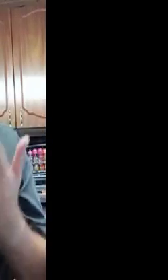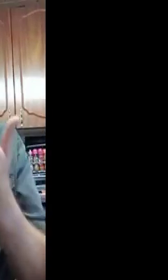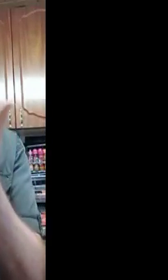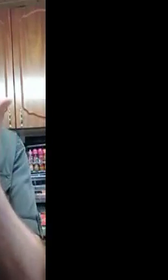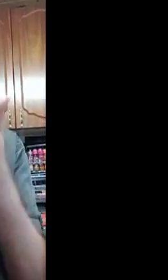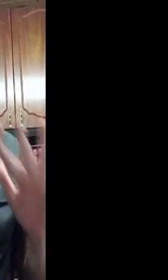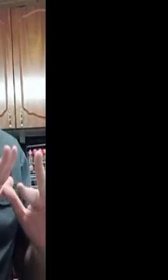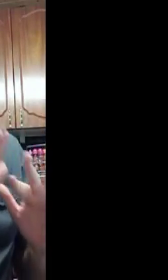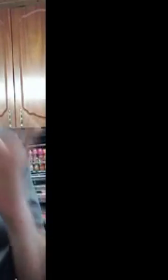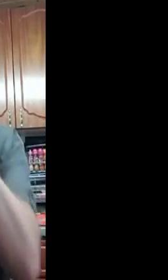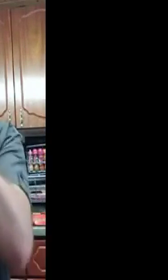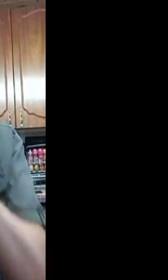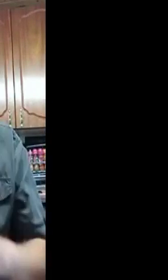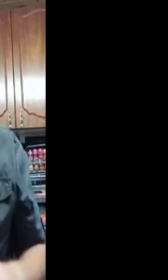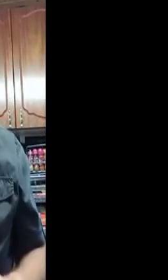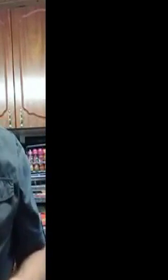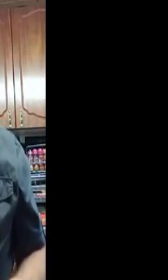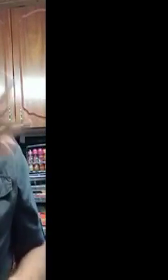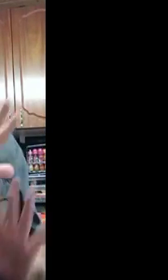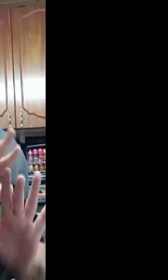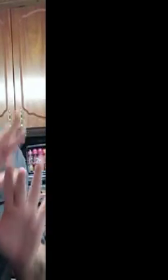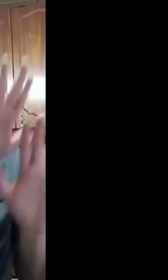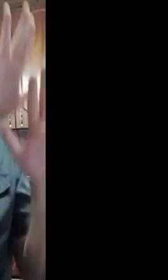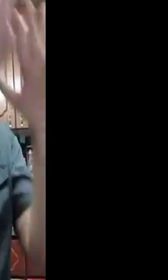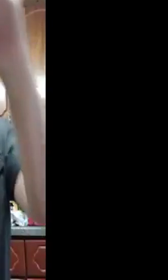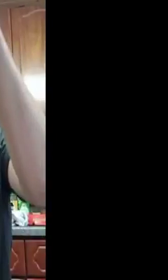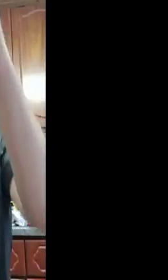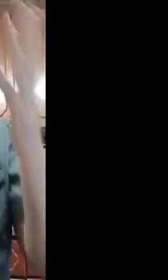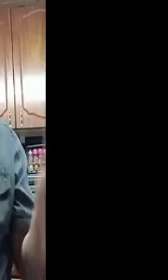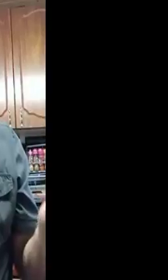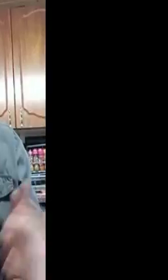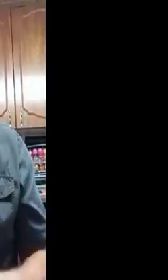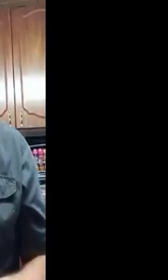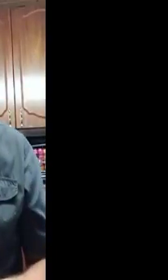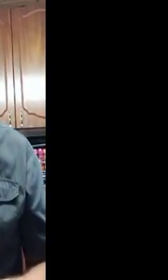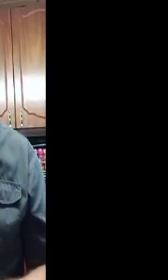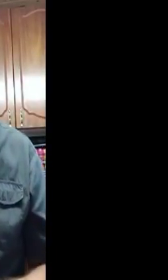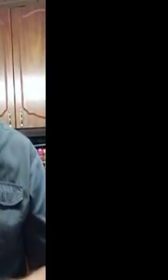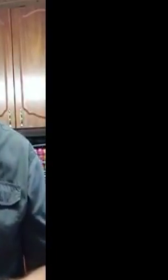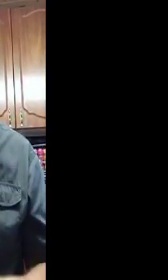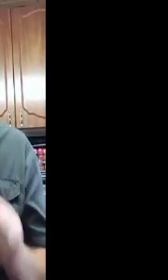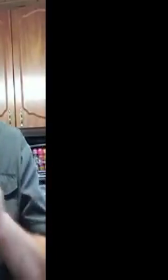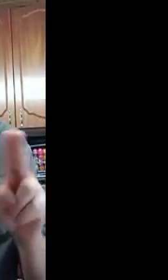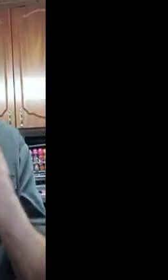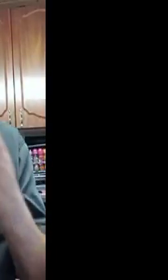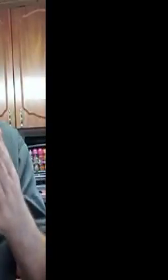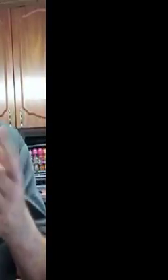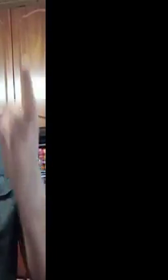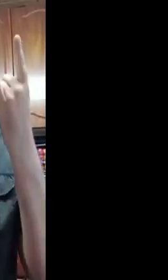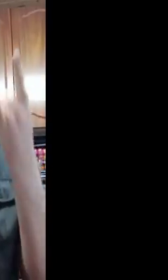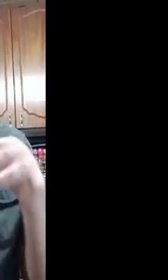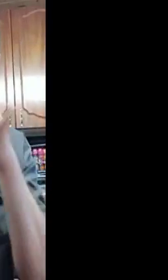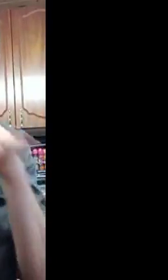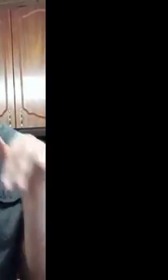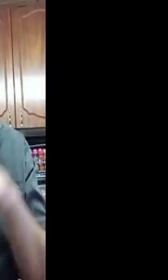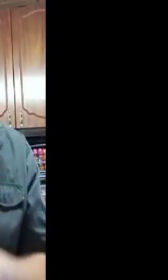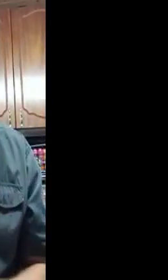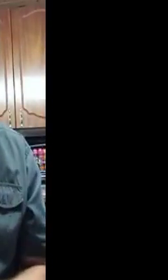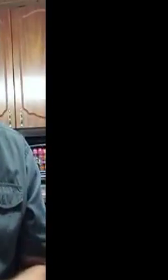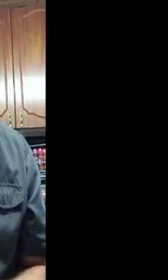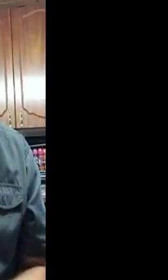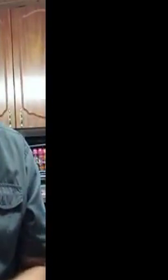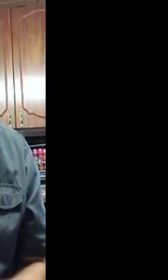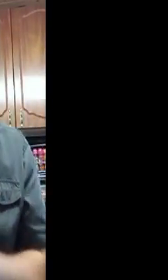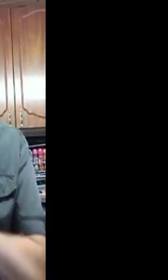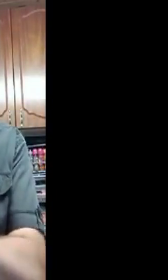just on the west coast. Which means that the east coast would be spared the heaviest of the rain, for example. And that the